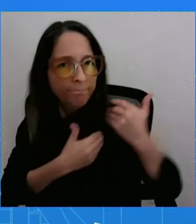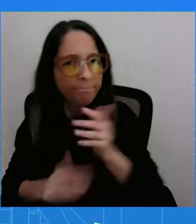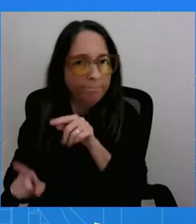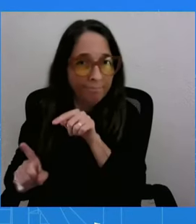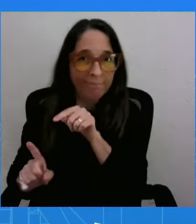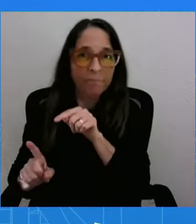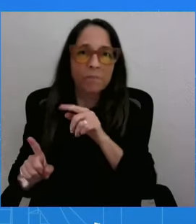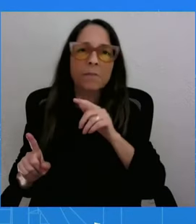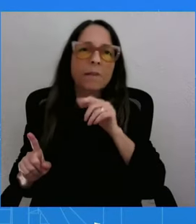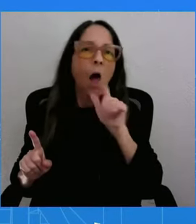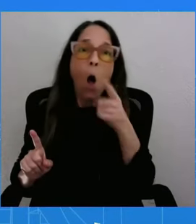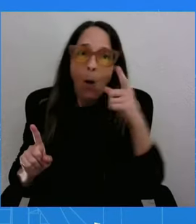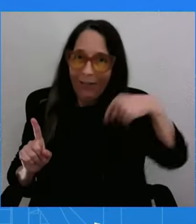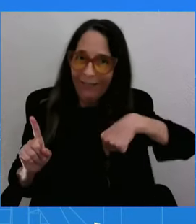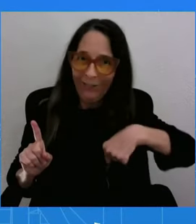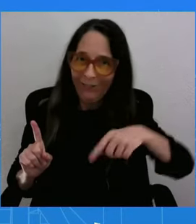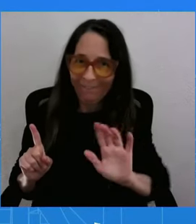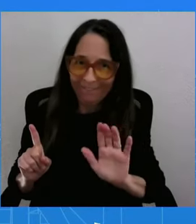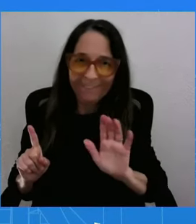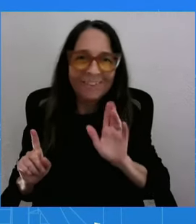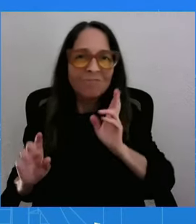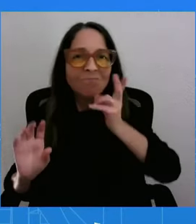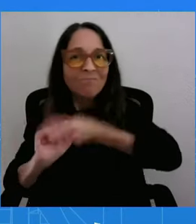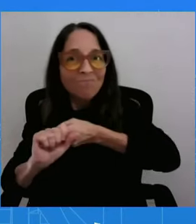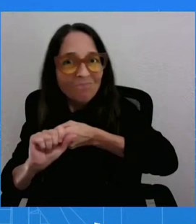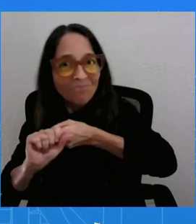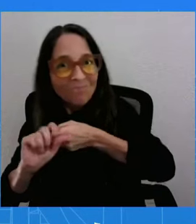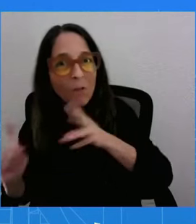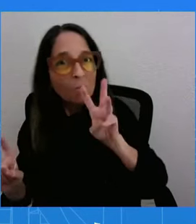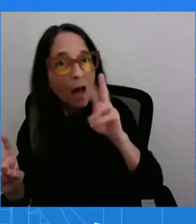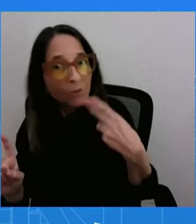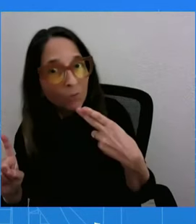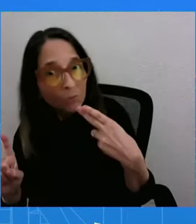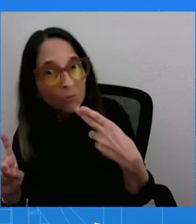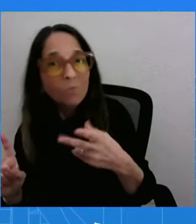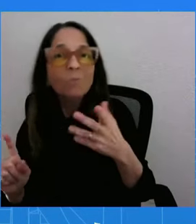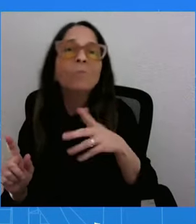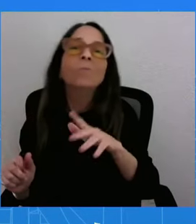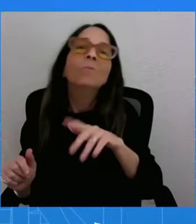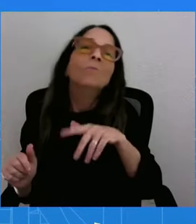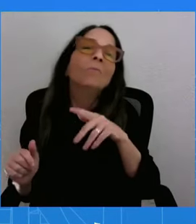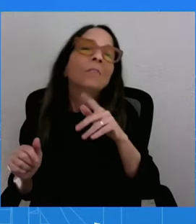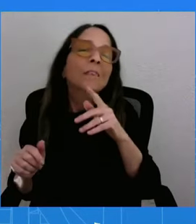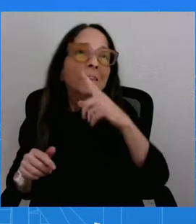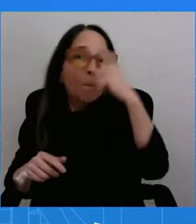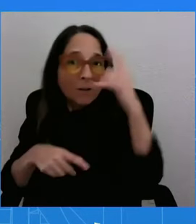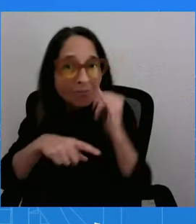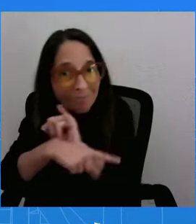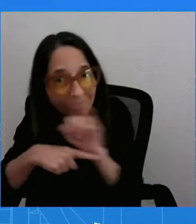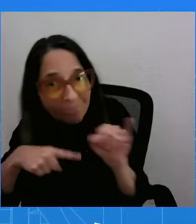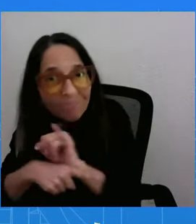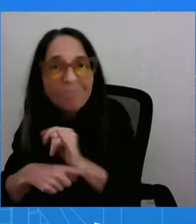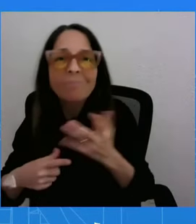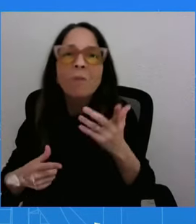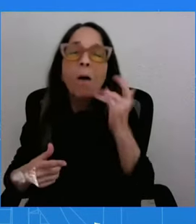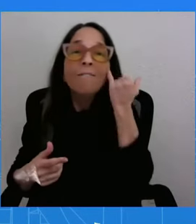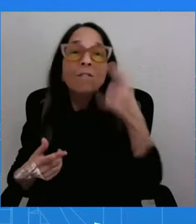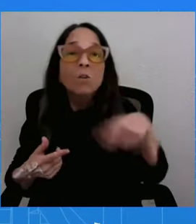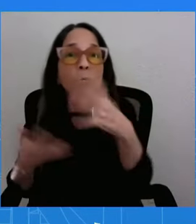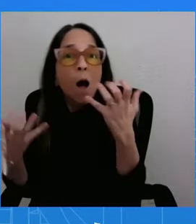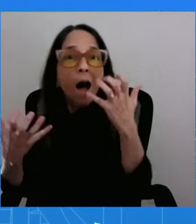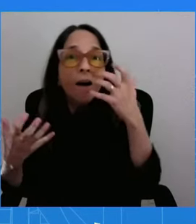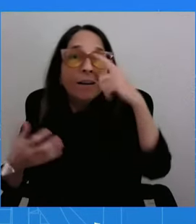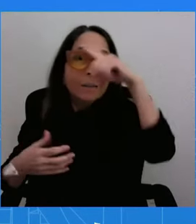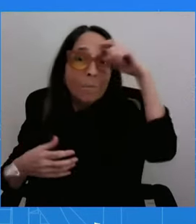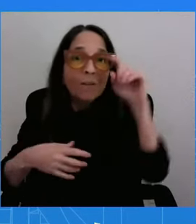as a summer intern. So if you have ever been an intern here or want to be an intern here, there are many opportunities. So